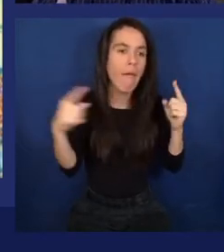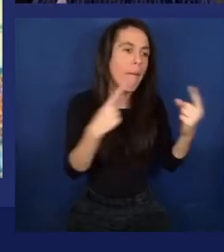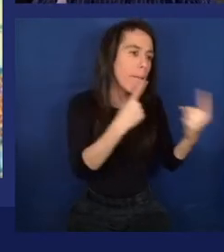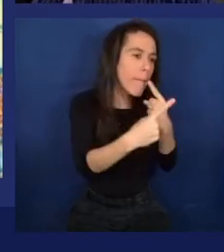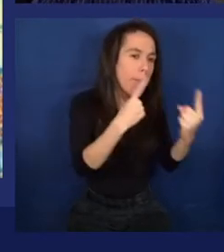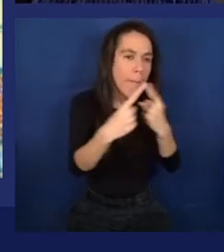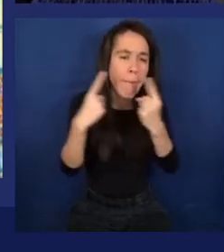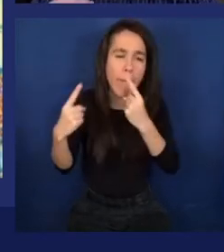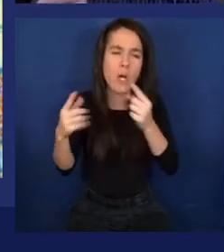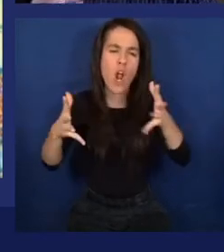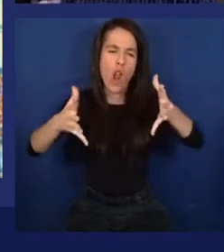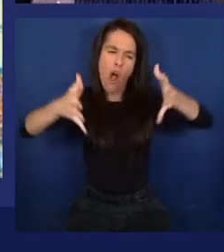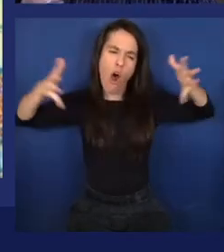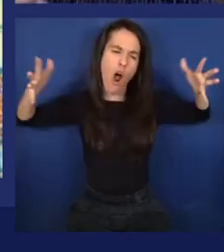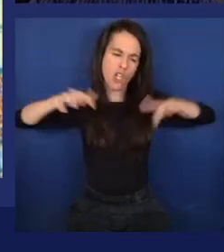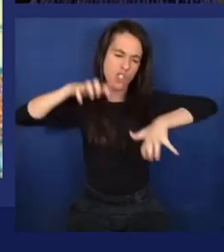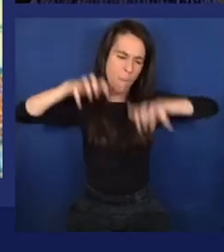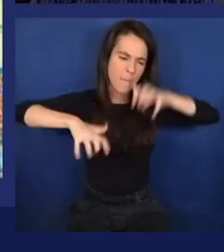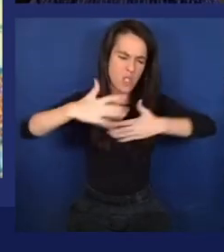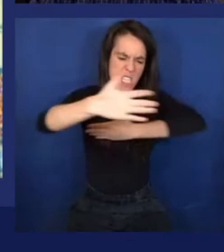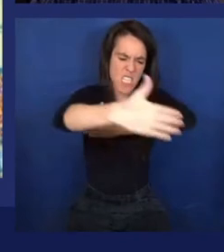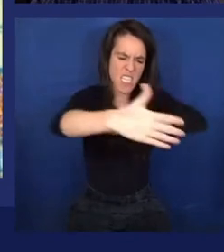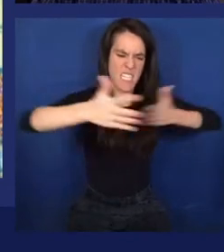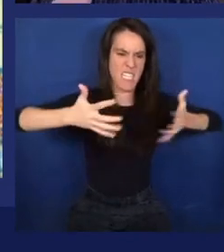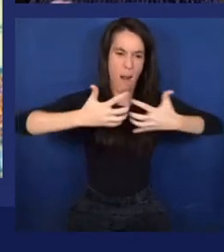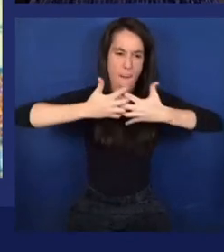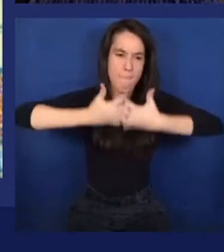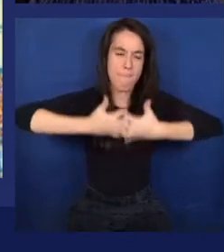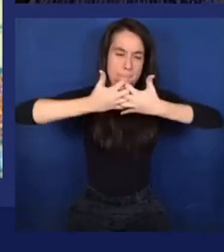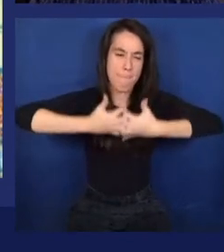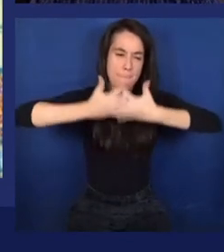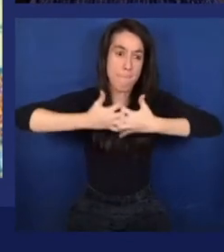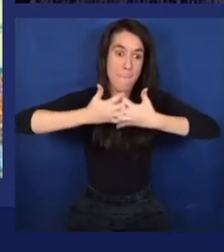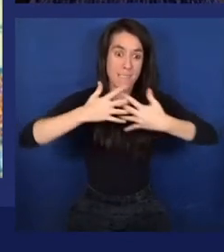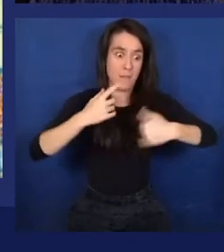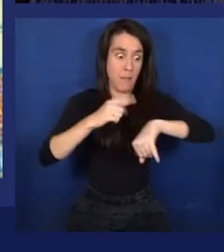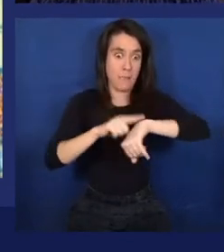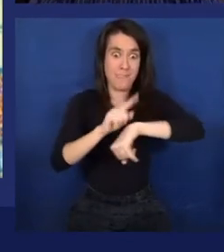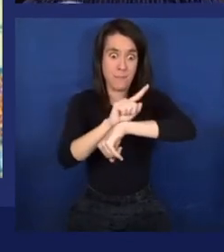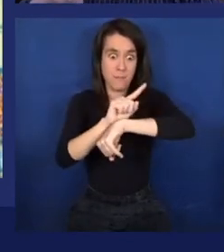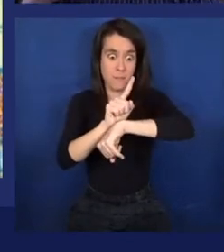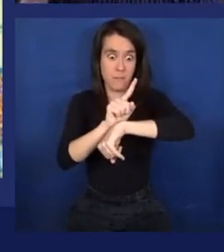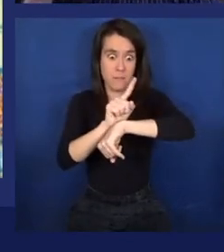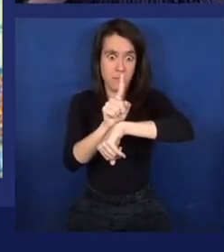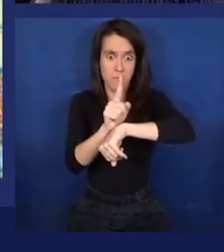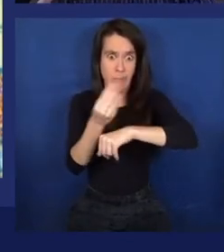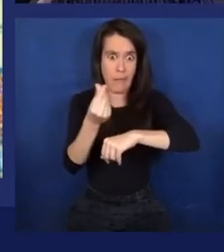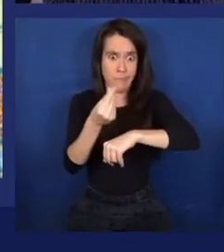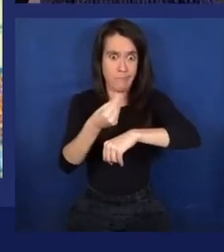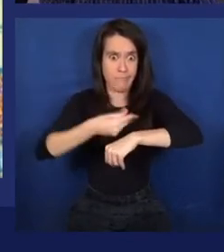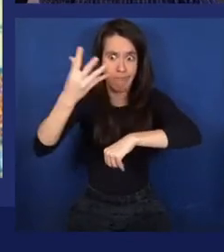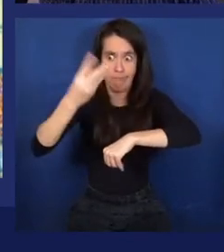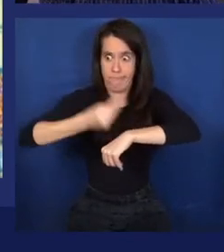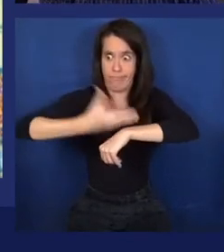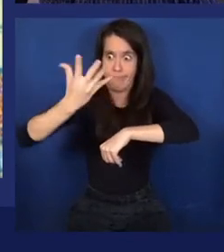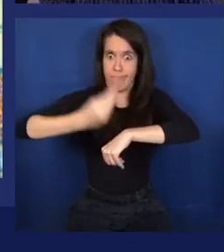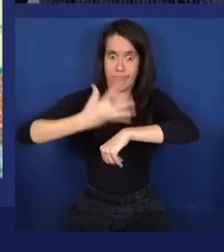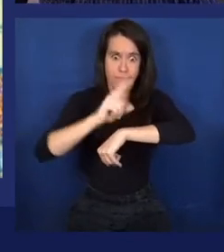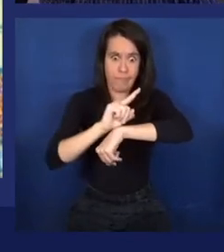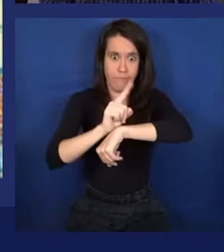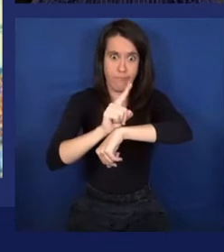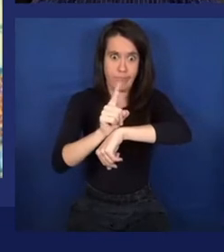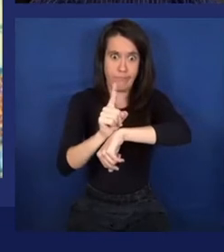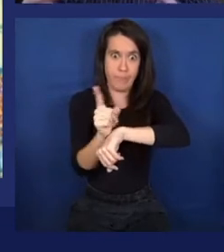expensive computers where every minute of compute time costs money. And so you're seeing scientists pursue